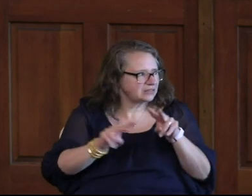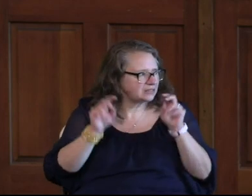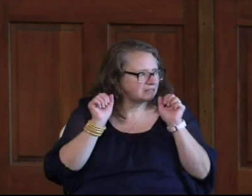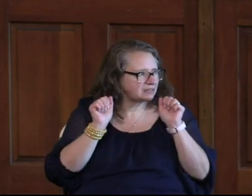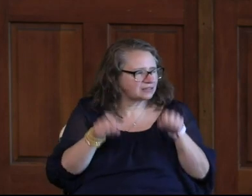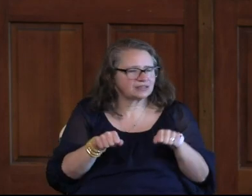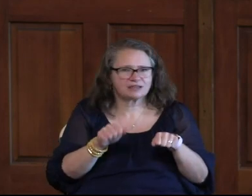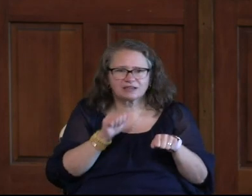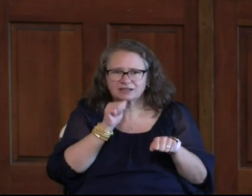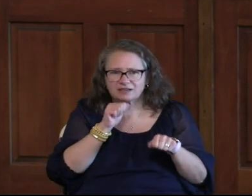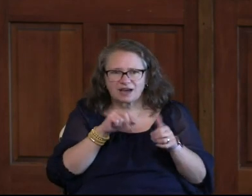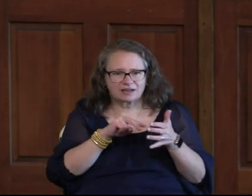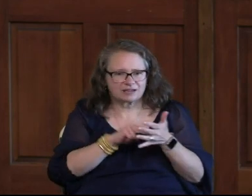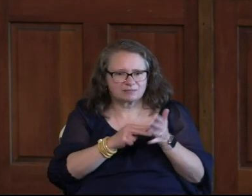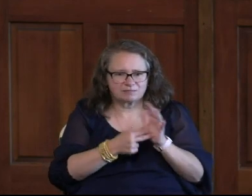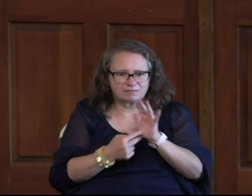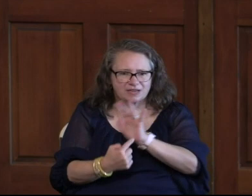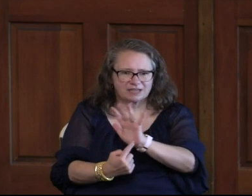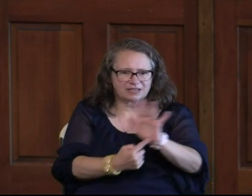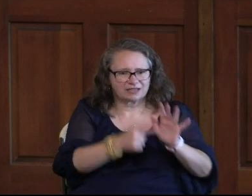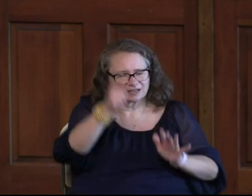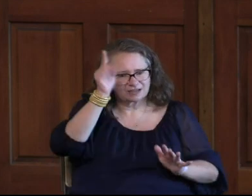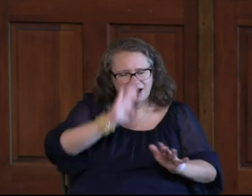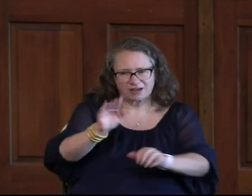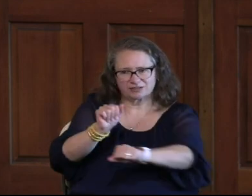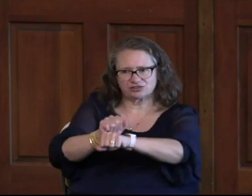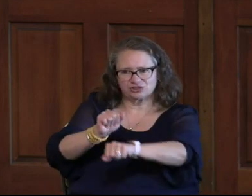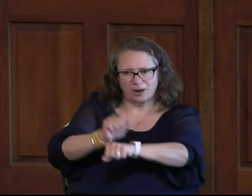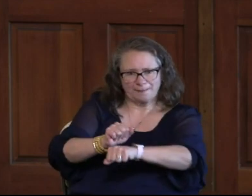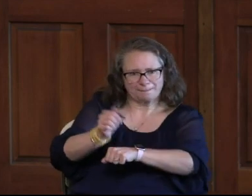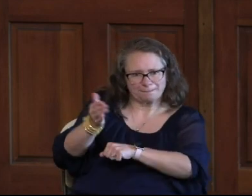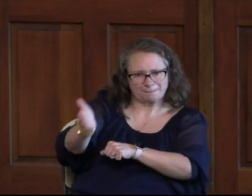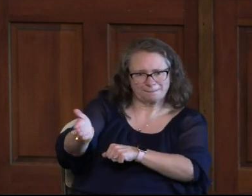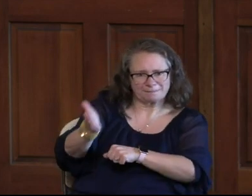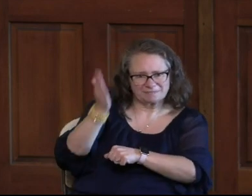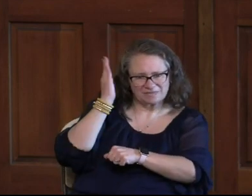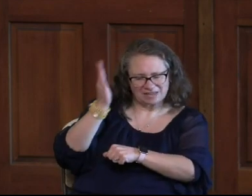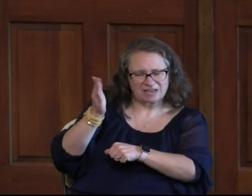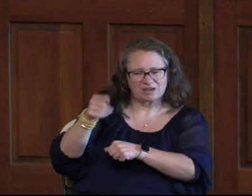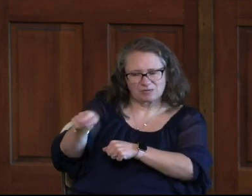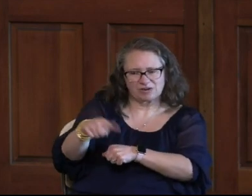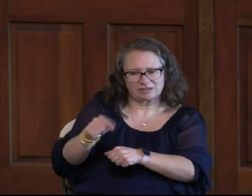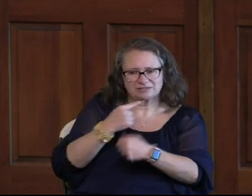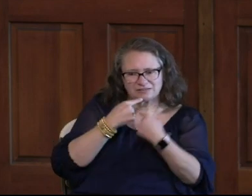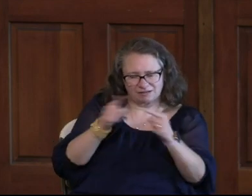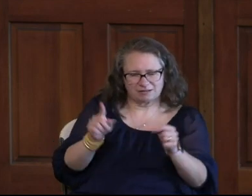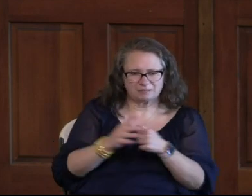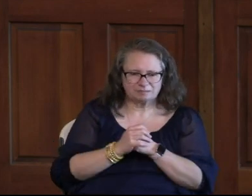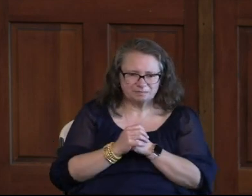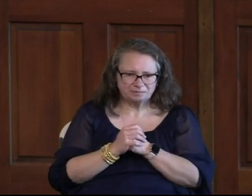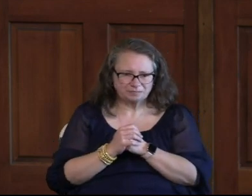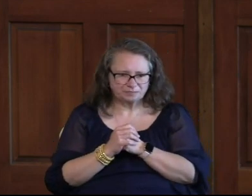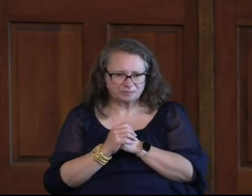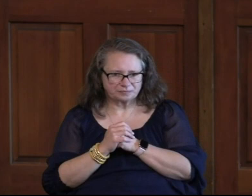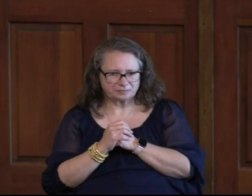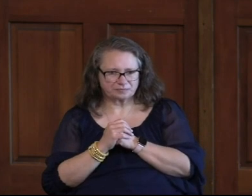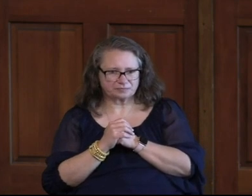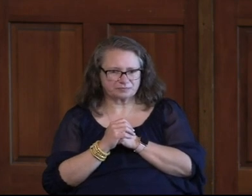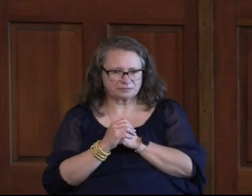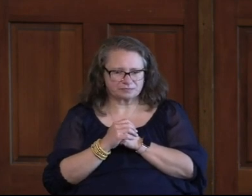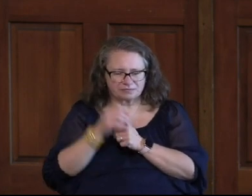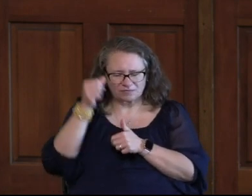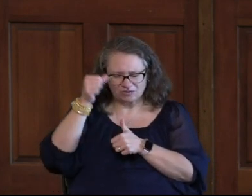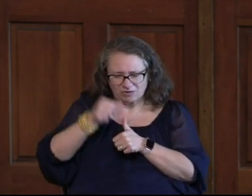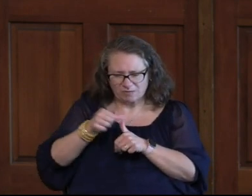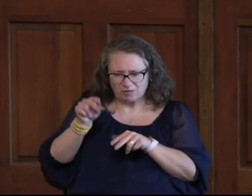disabilities don't define them, that that's God's job. That he defines them. Um, and,